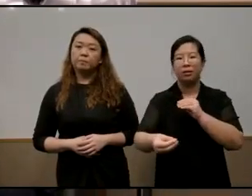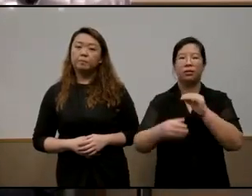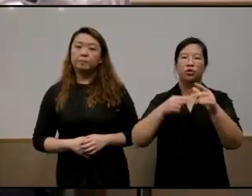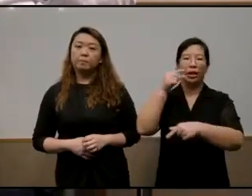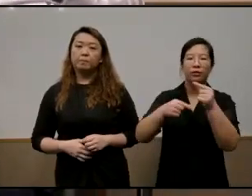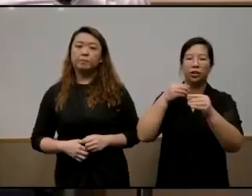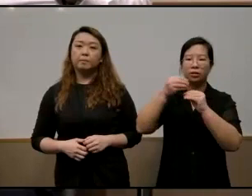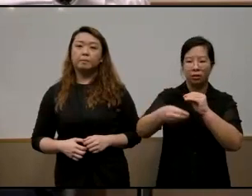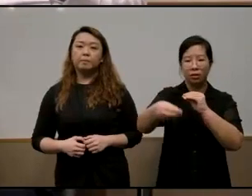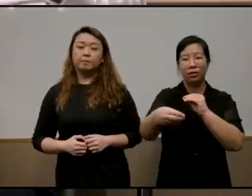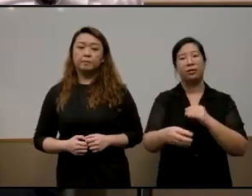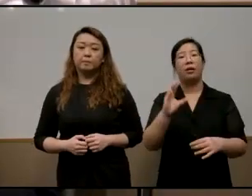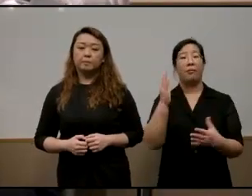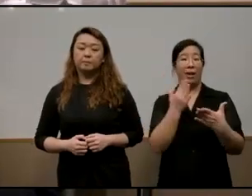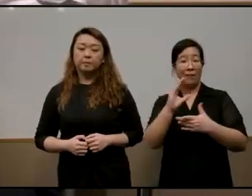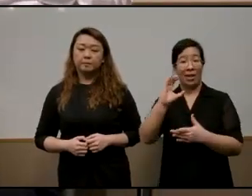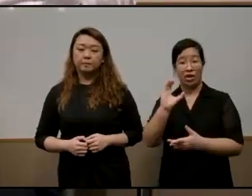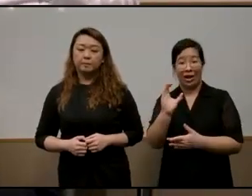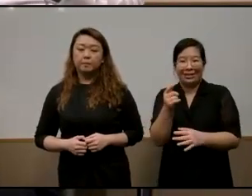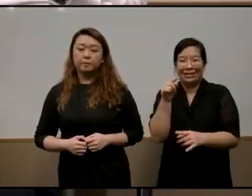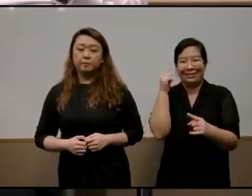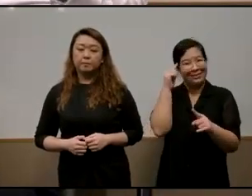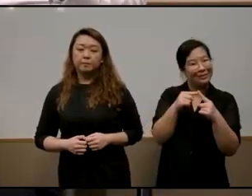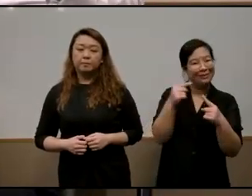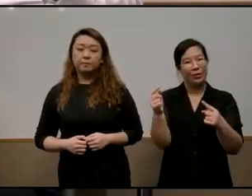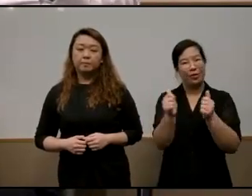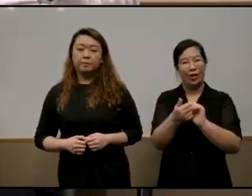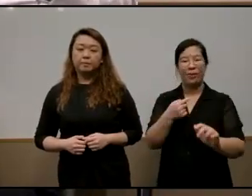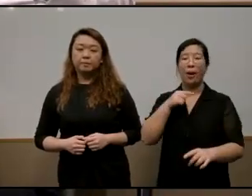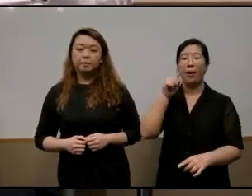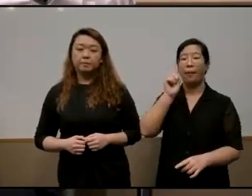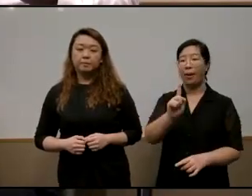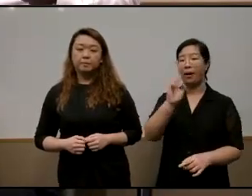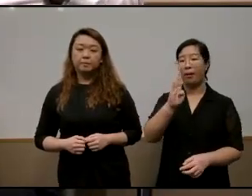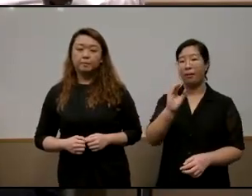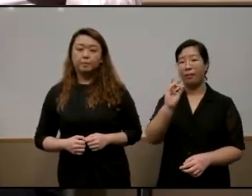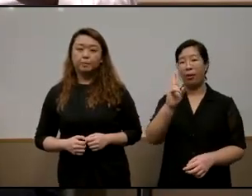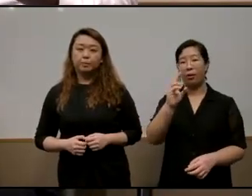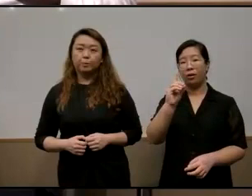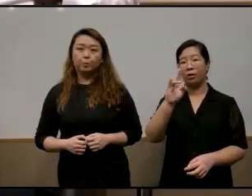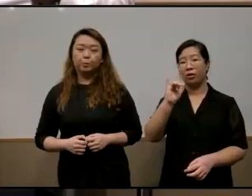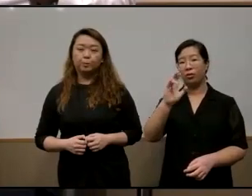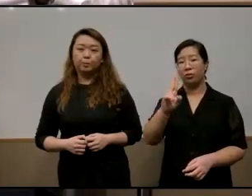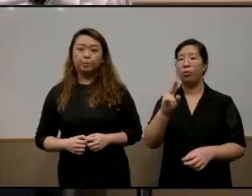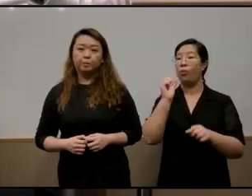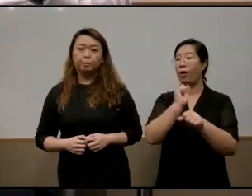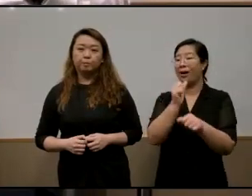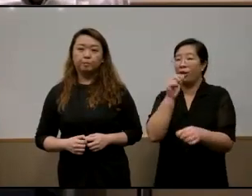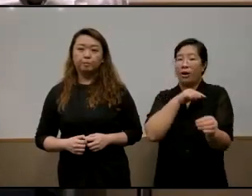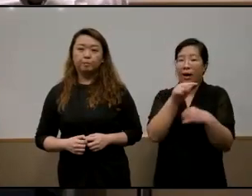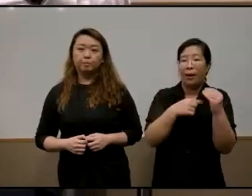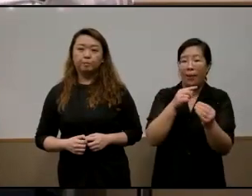charlene you might disagree with me but it um bordeaux's work it's not about it's not all about capital